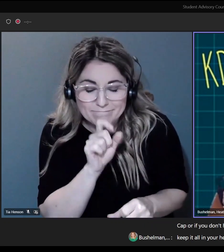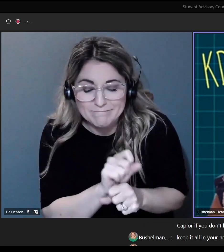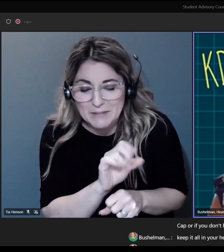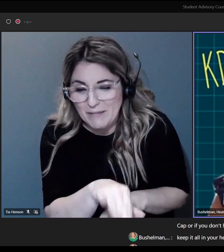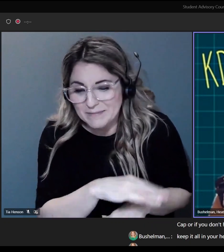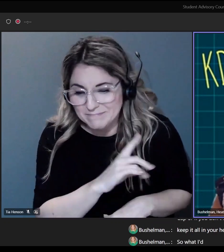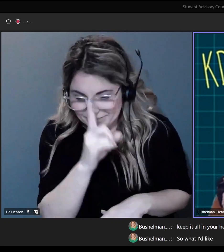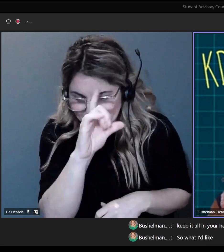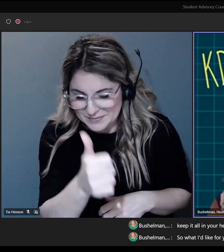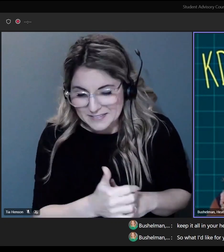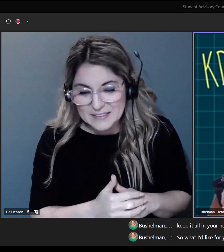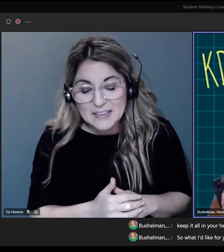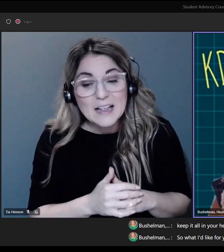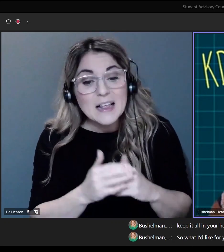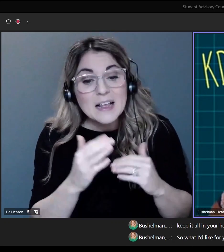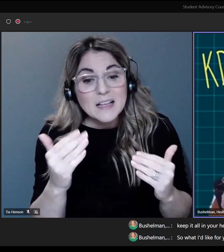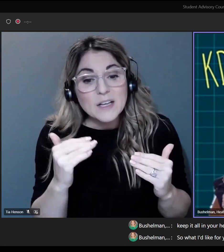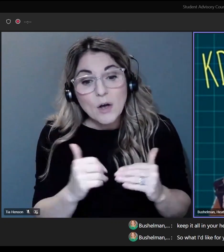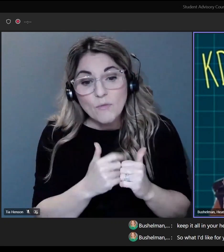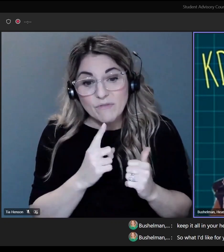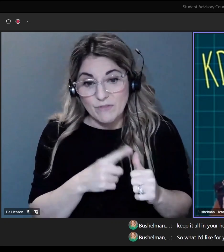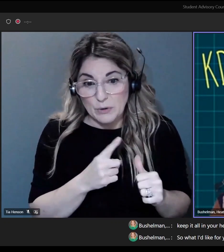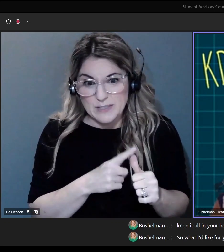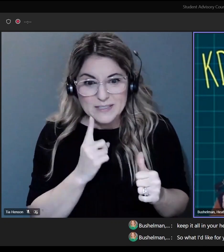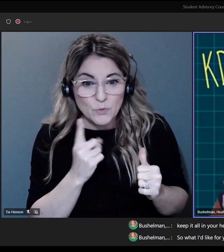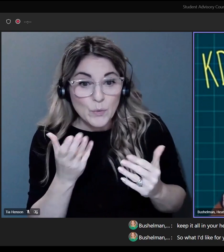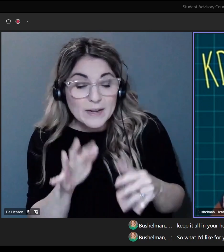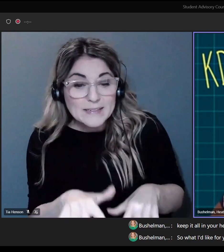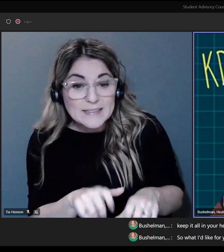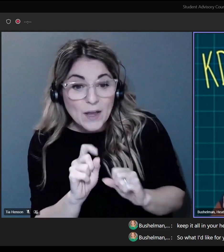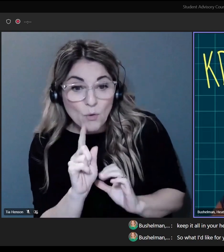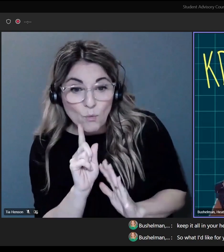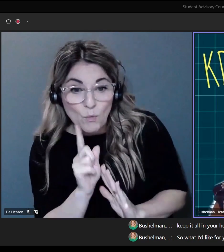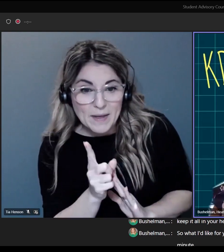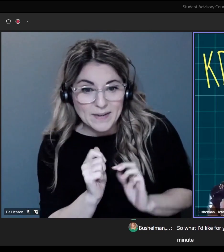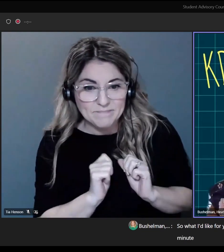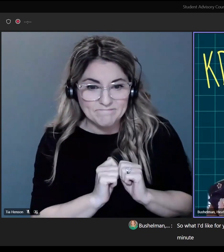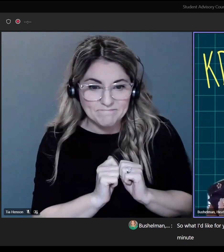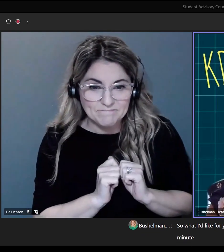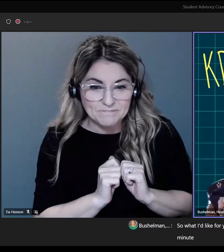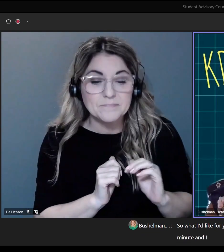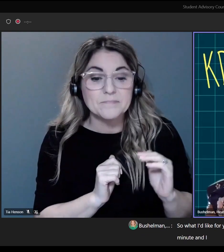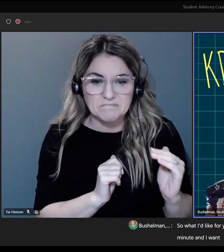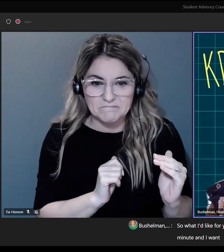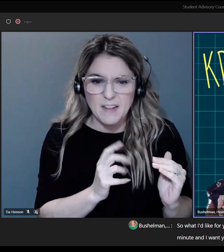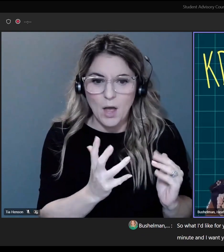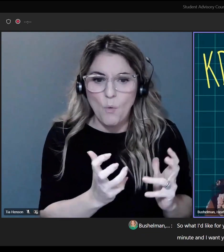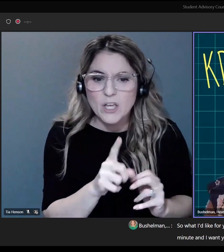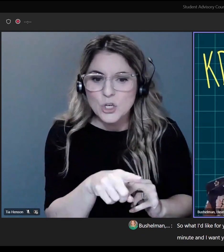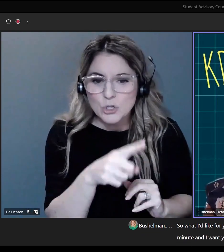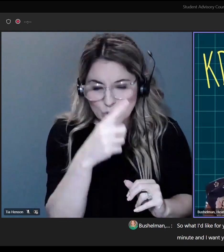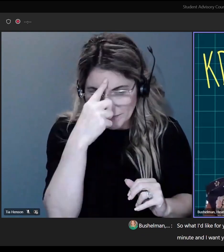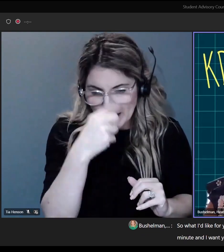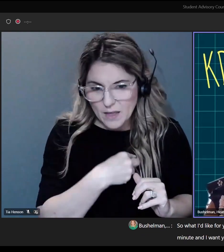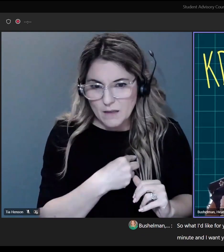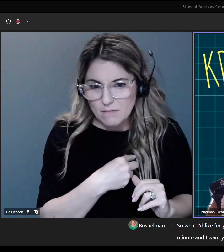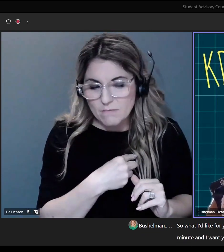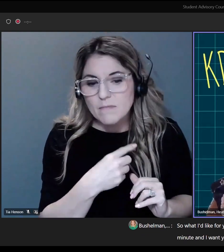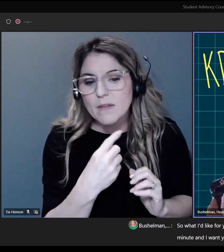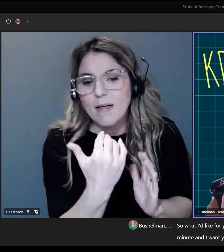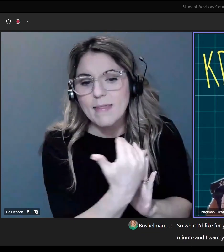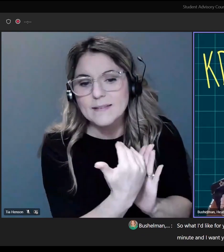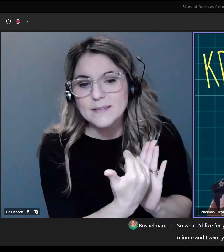So, what I'd like for you to do first is we're going to take one minute. And I want you to make a list